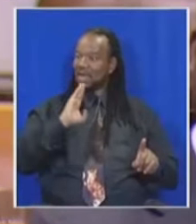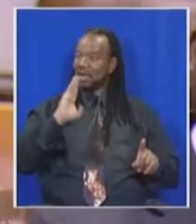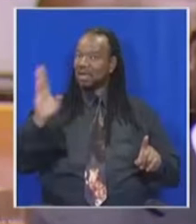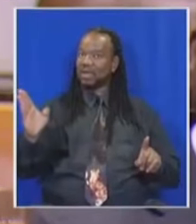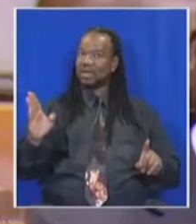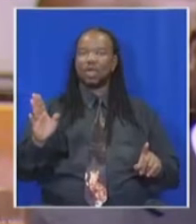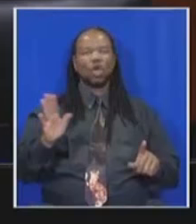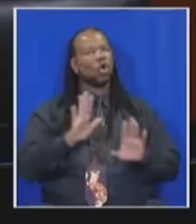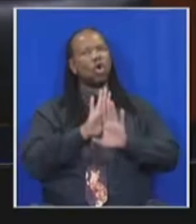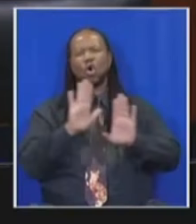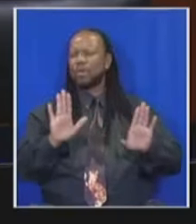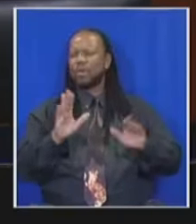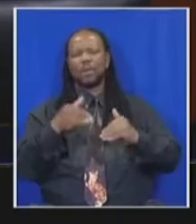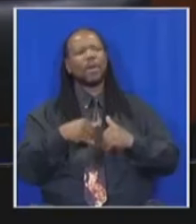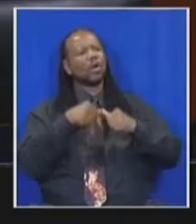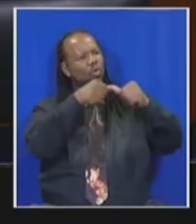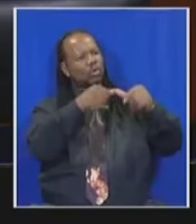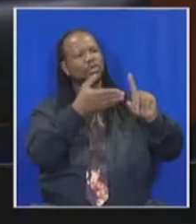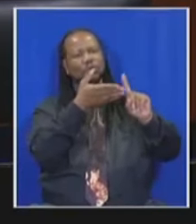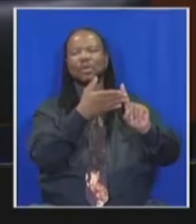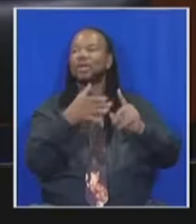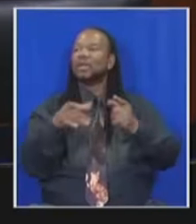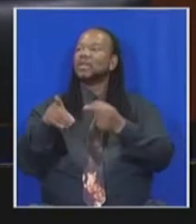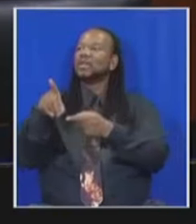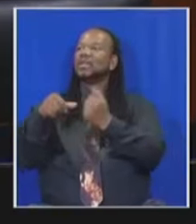Member, no Proceed, Honorable Member Deputy Speaker